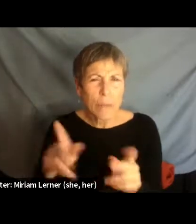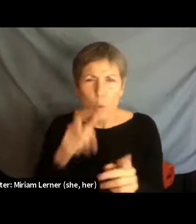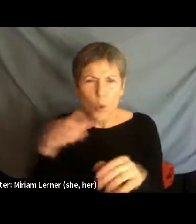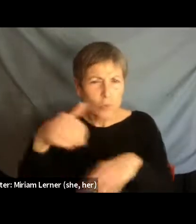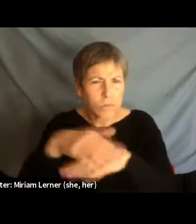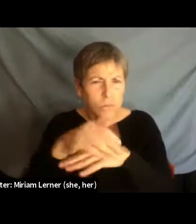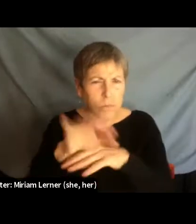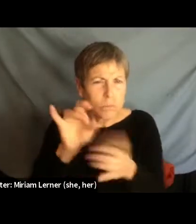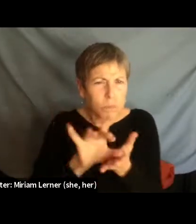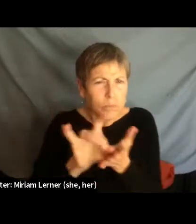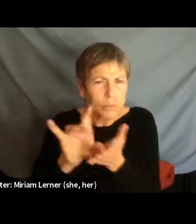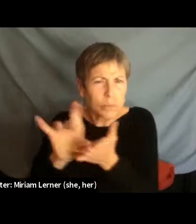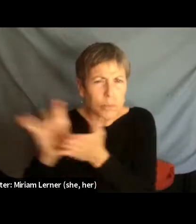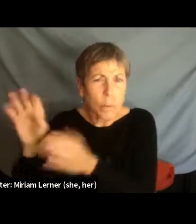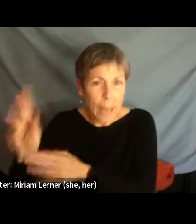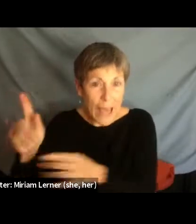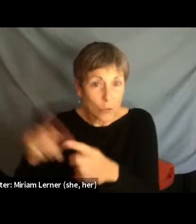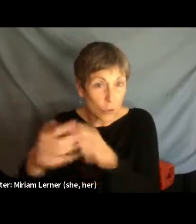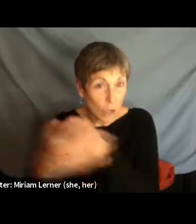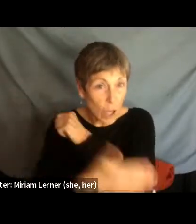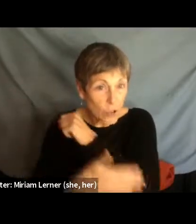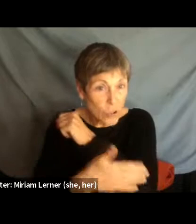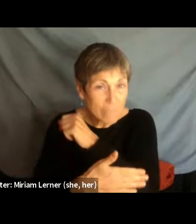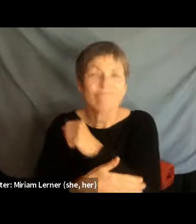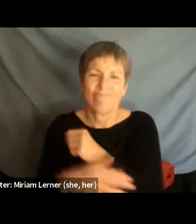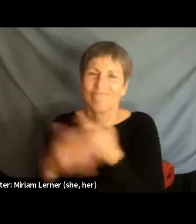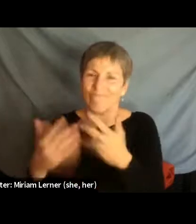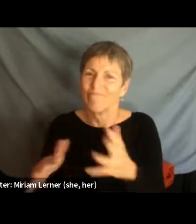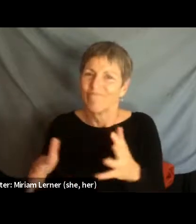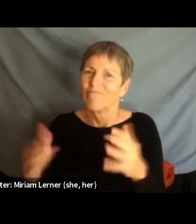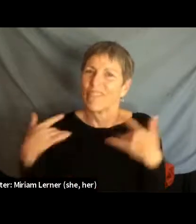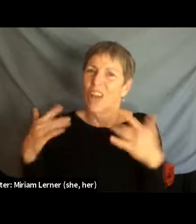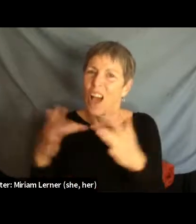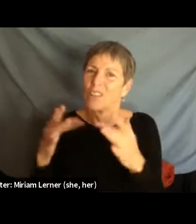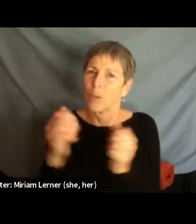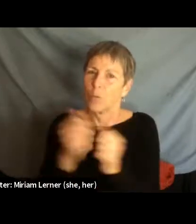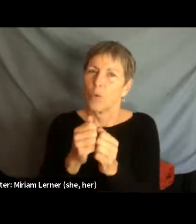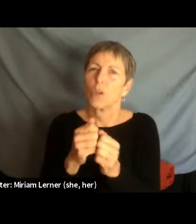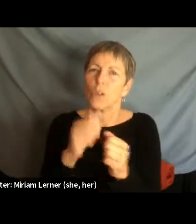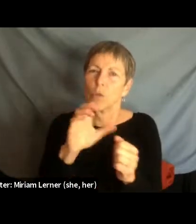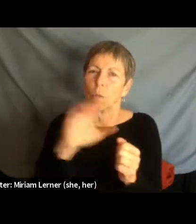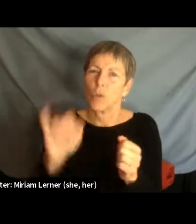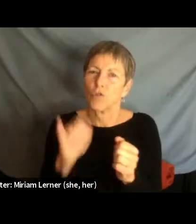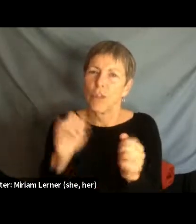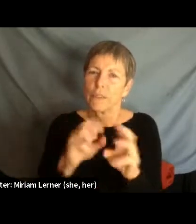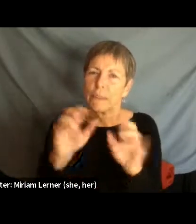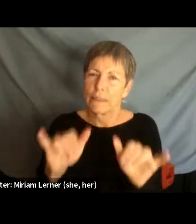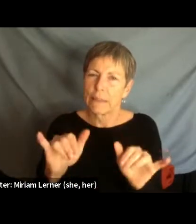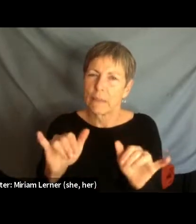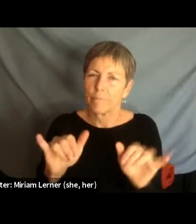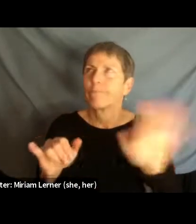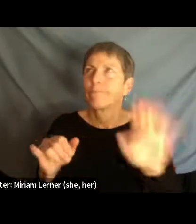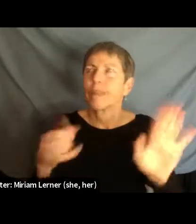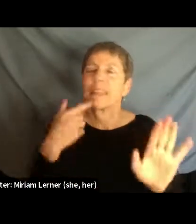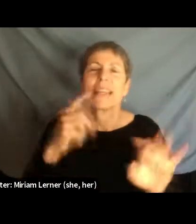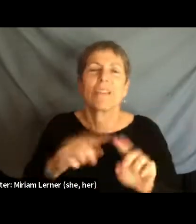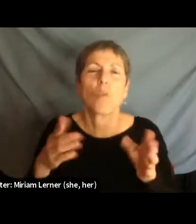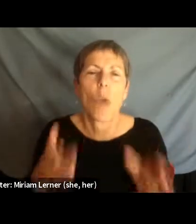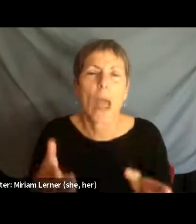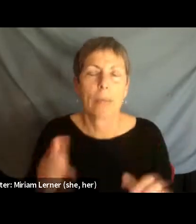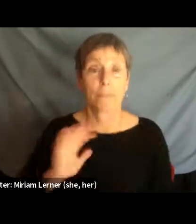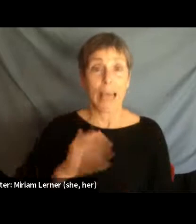that have had contact with the criminal system. A better way to say it is that our deportation journey